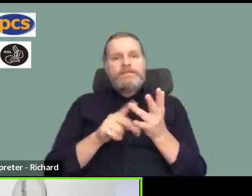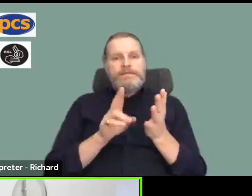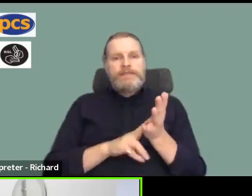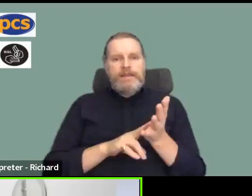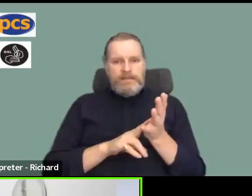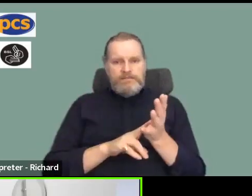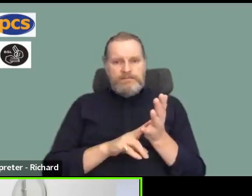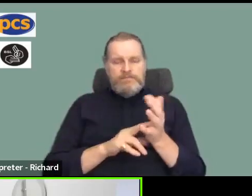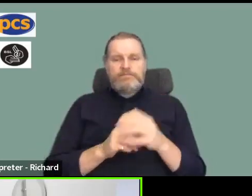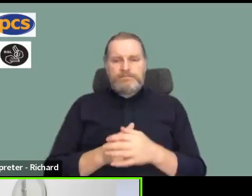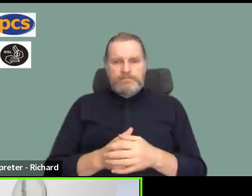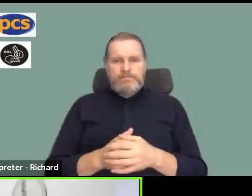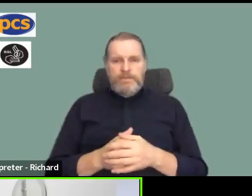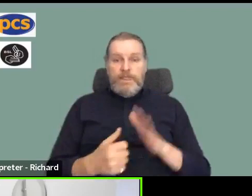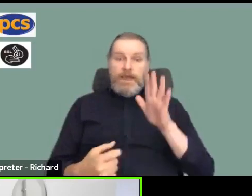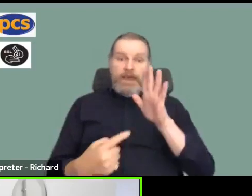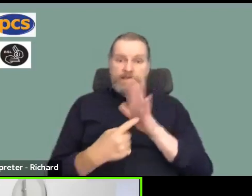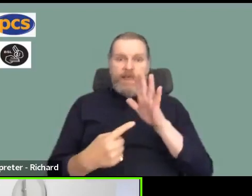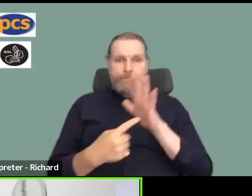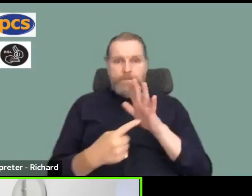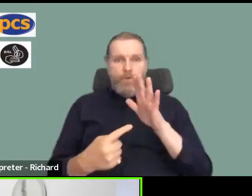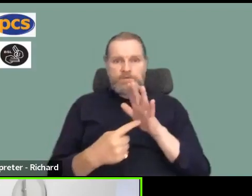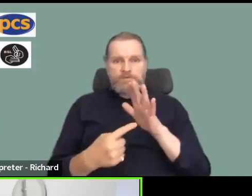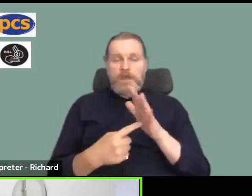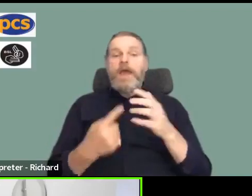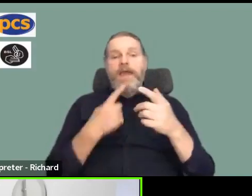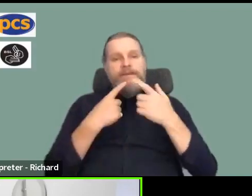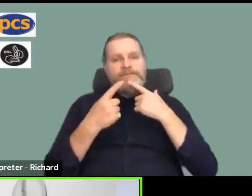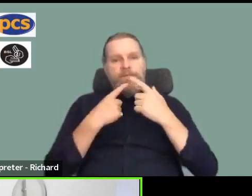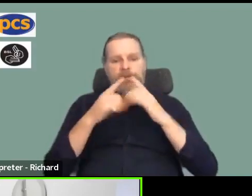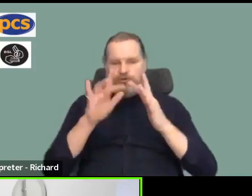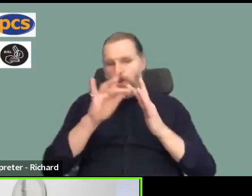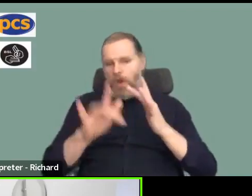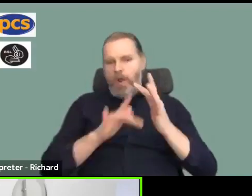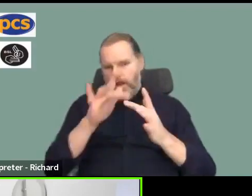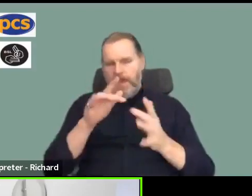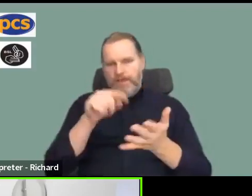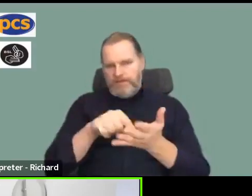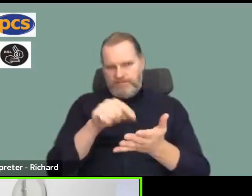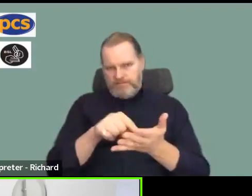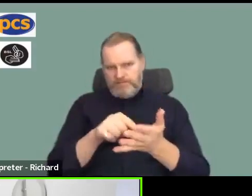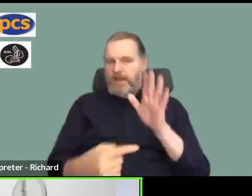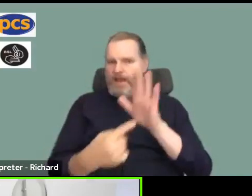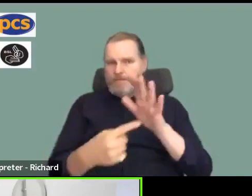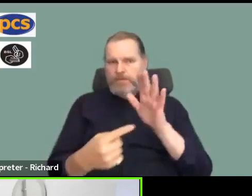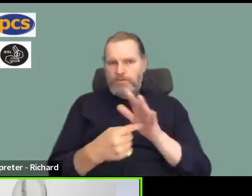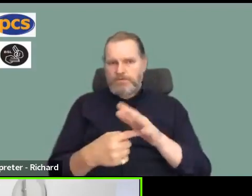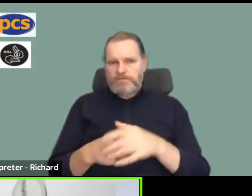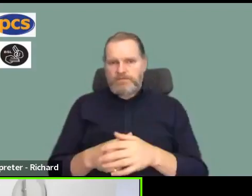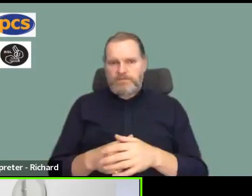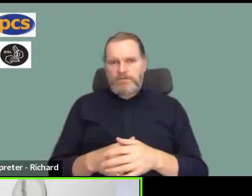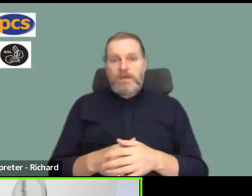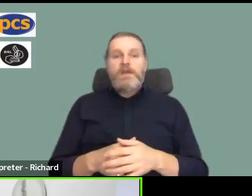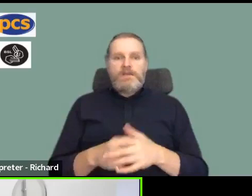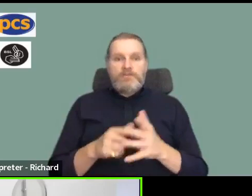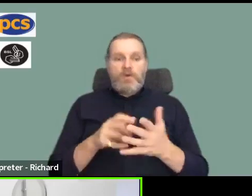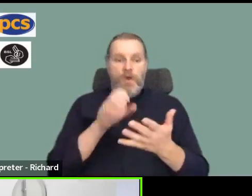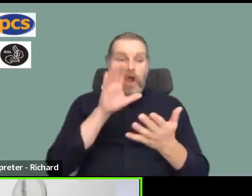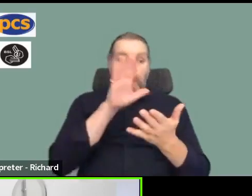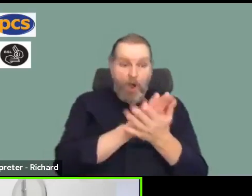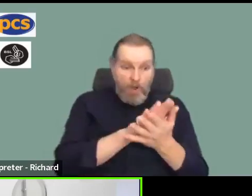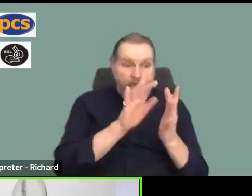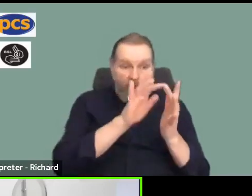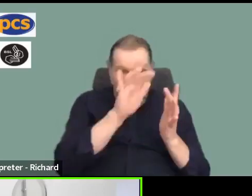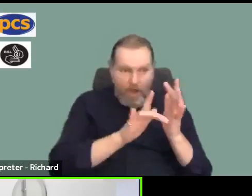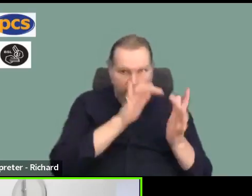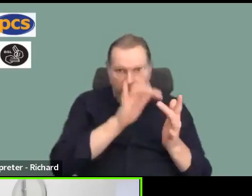It's very important that we're giving the right data to the employer, so it's not just about making sure you've got an up-to-date mobile, email address, postal address.